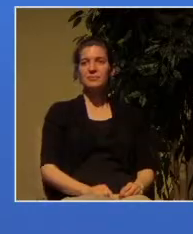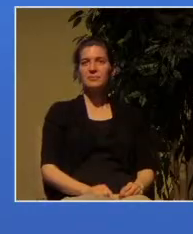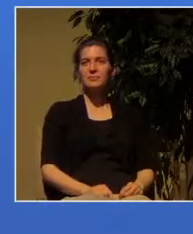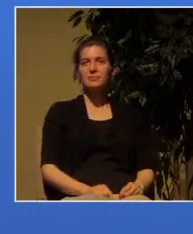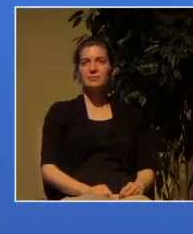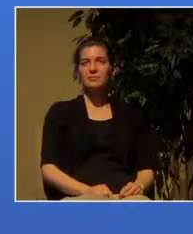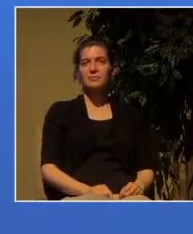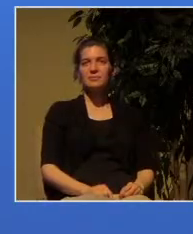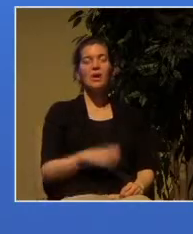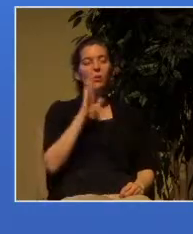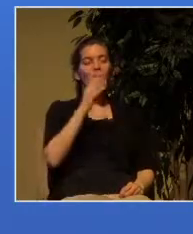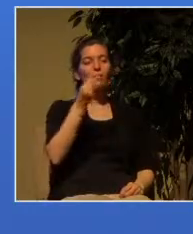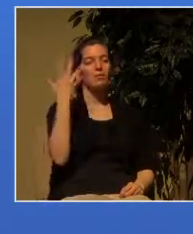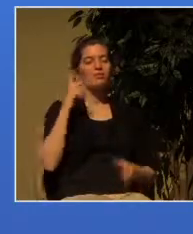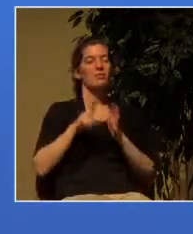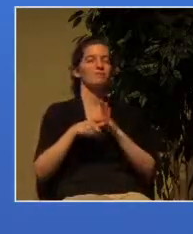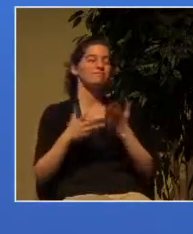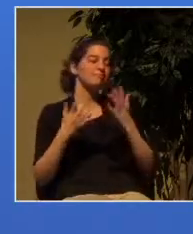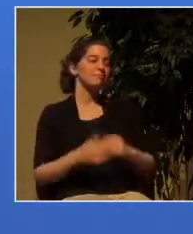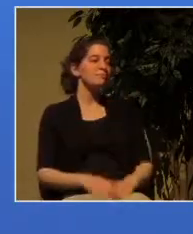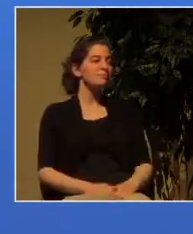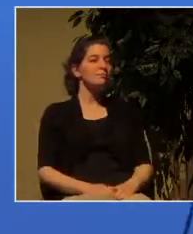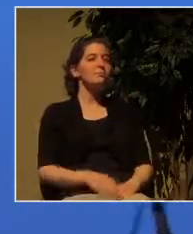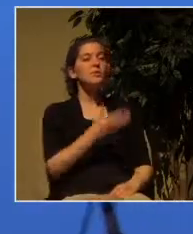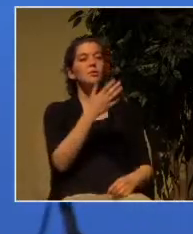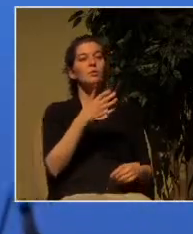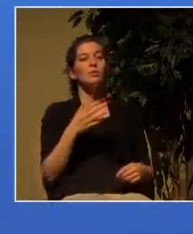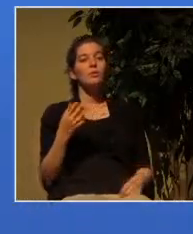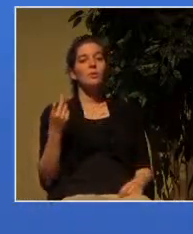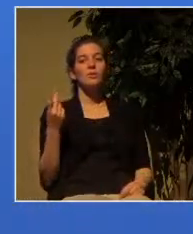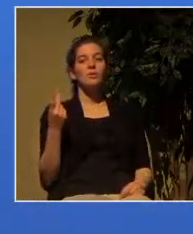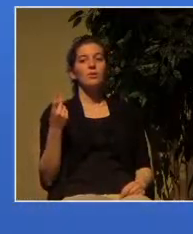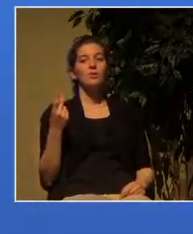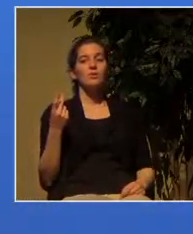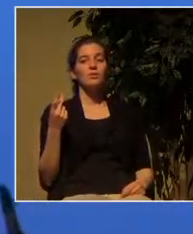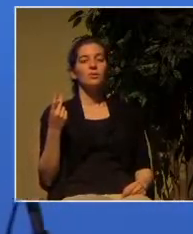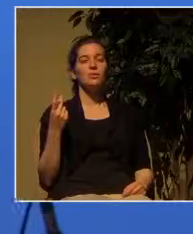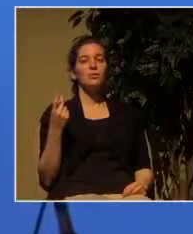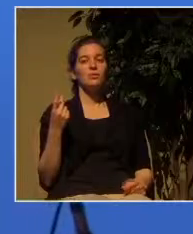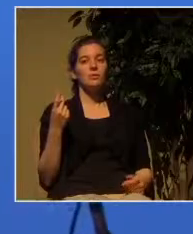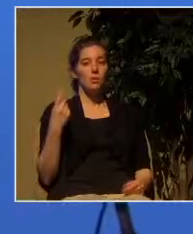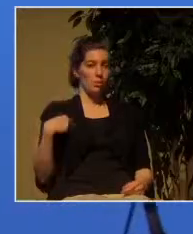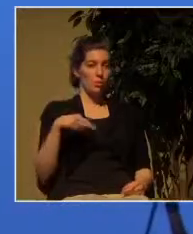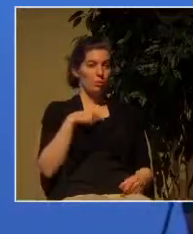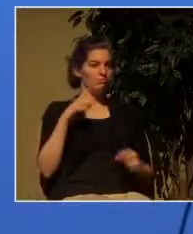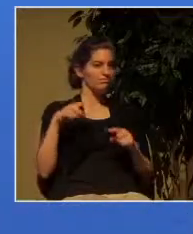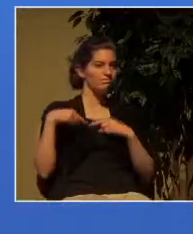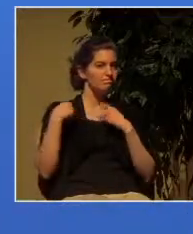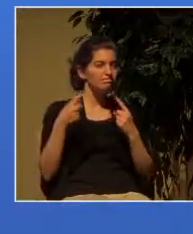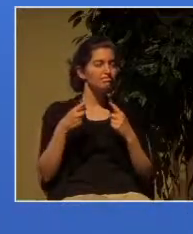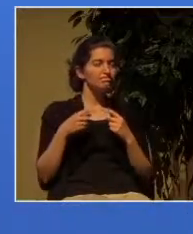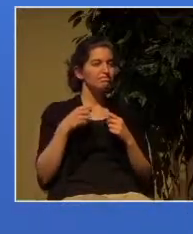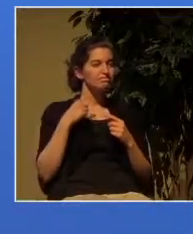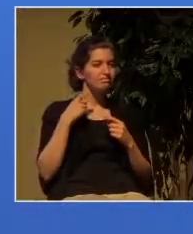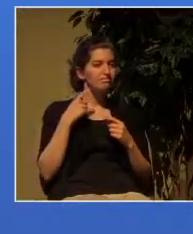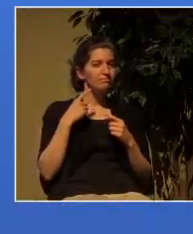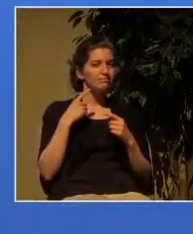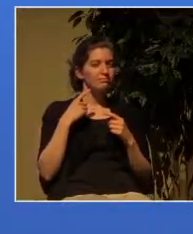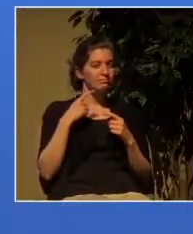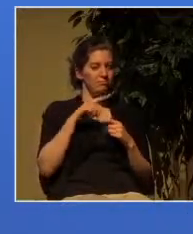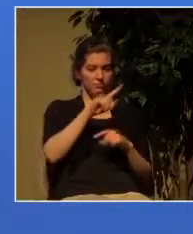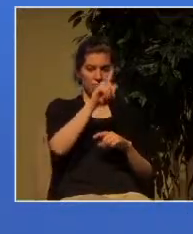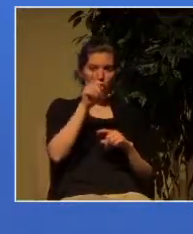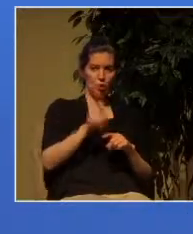so the question that we've been considering together is the question how do they go